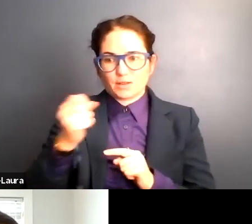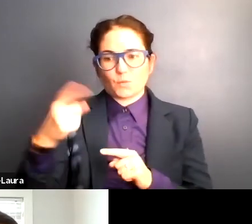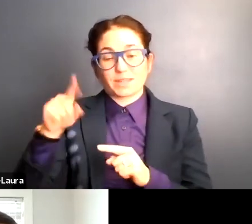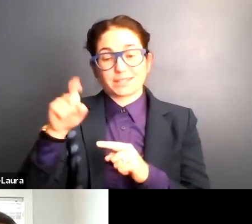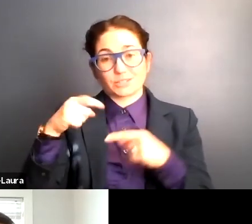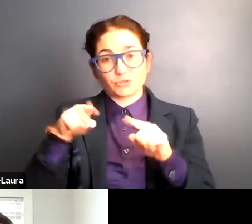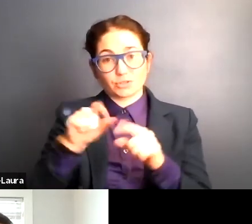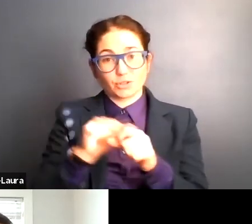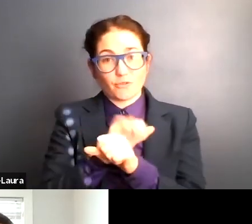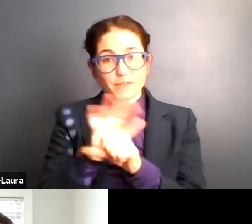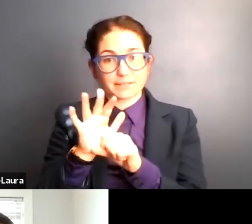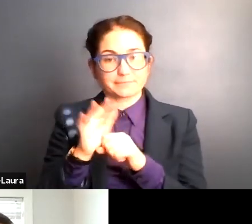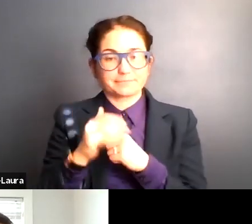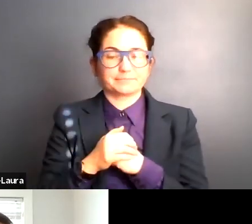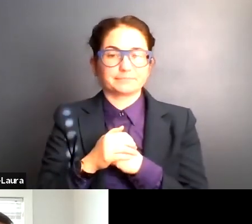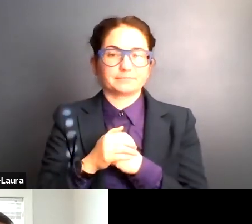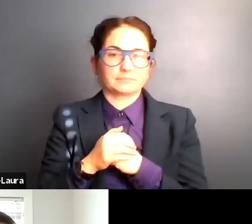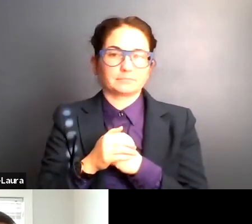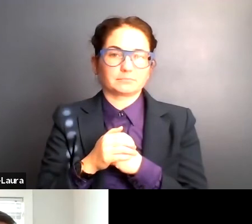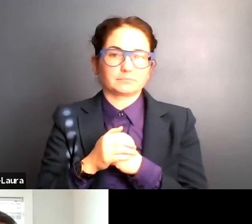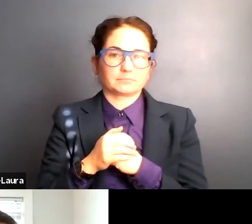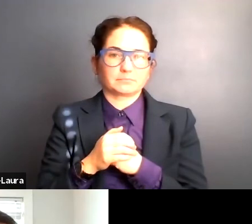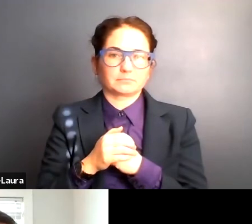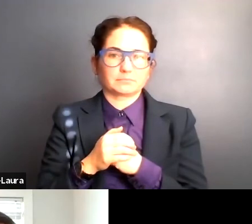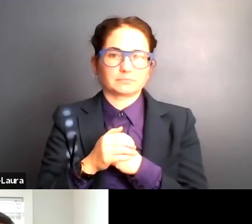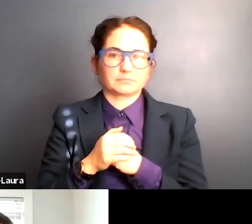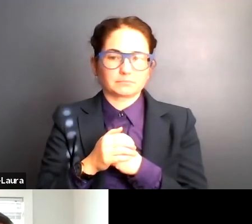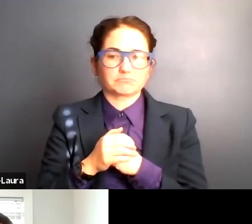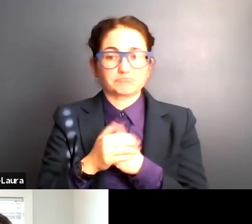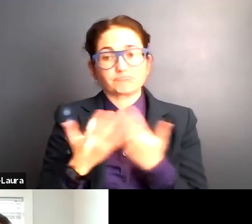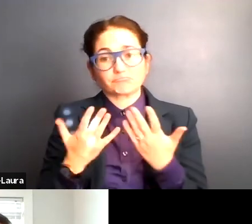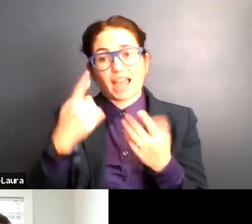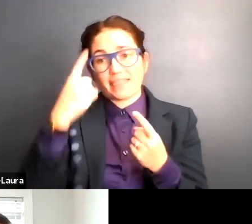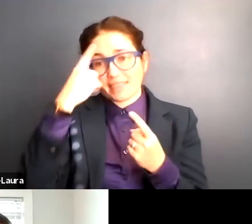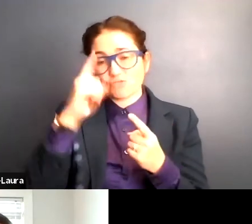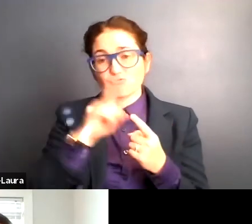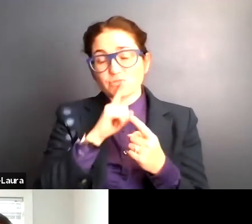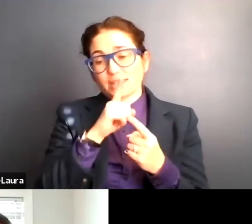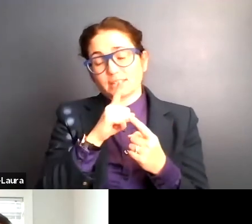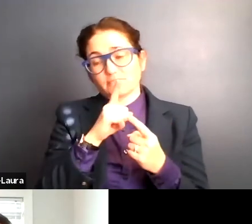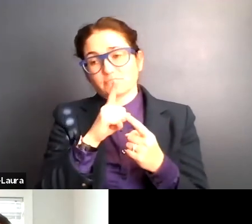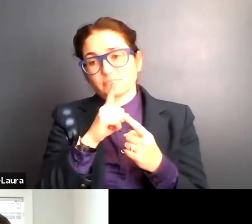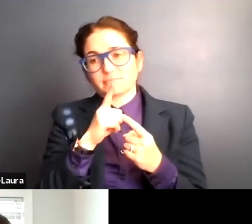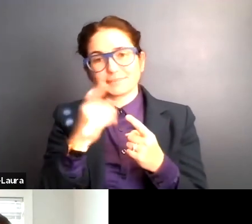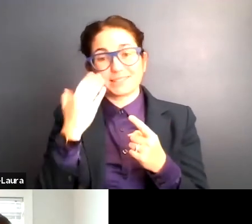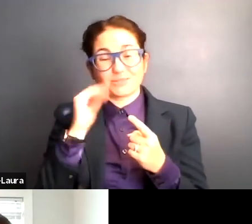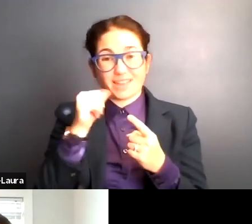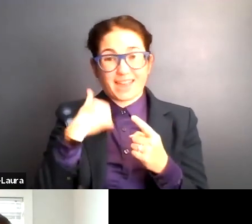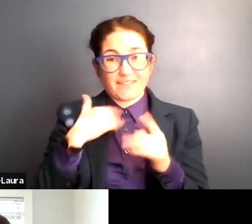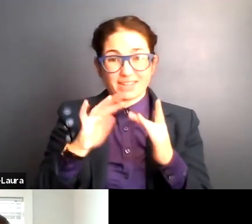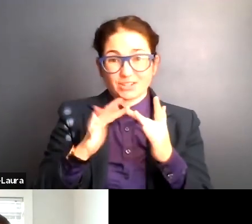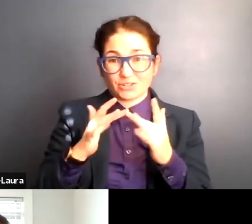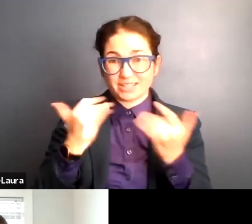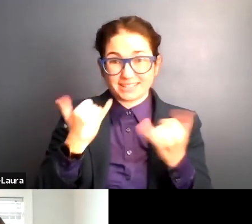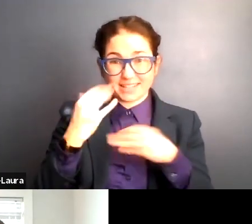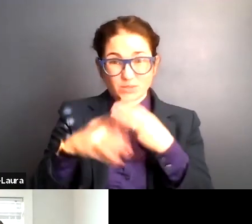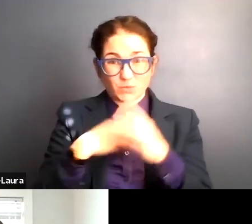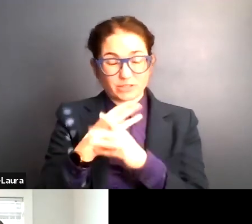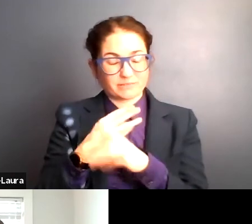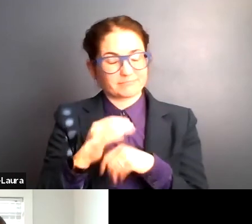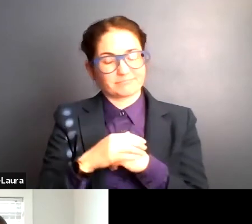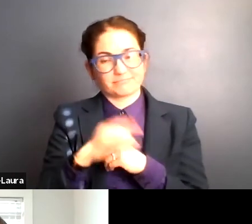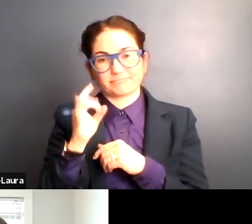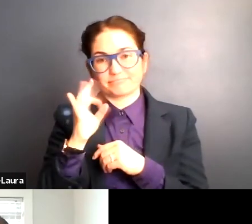COVID. Um, and, and I think this is, you know, goes without saying, but not having internet in the world today is